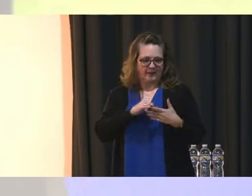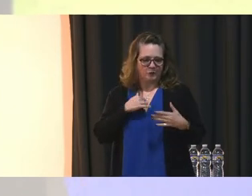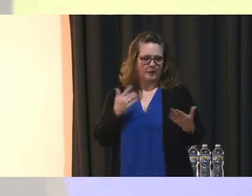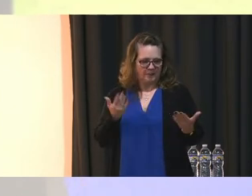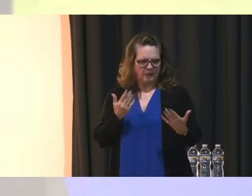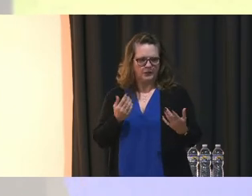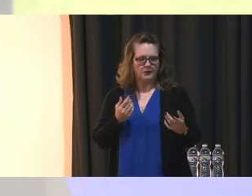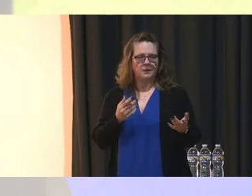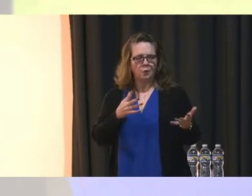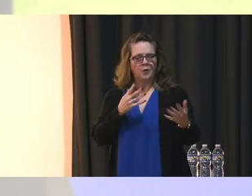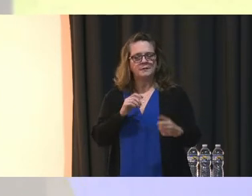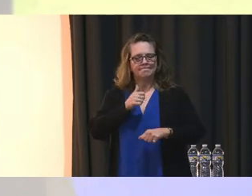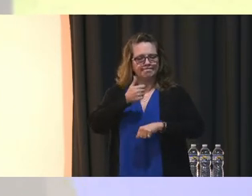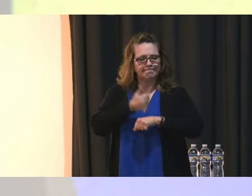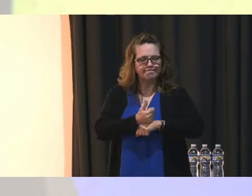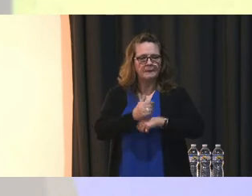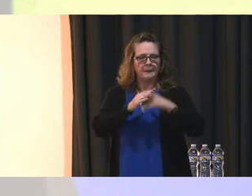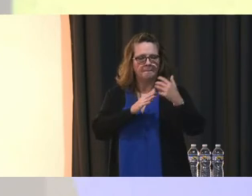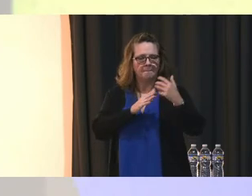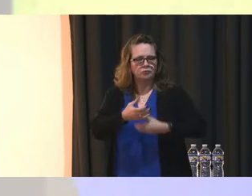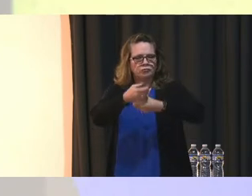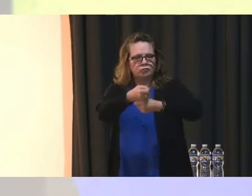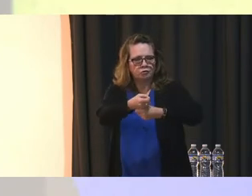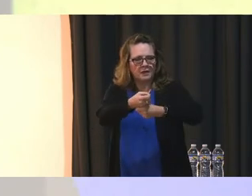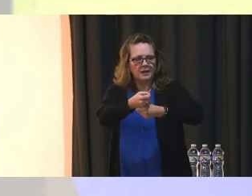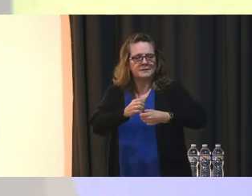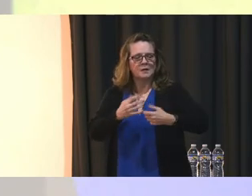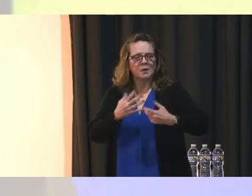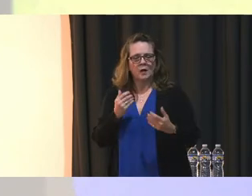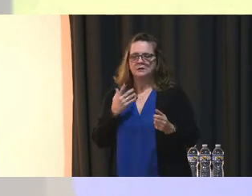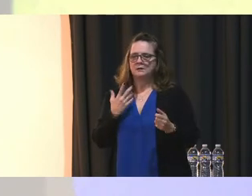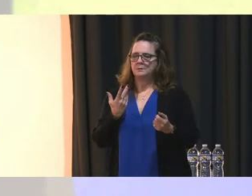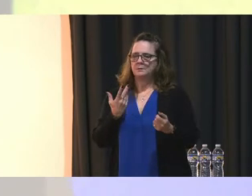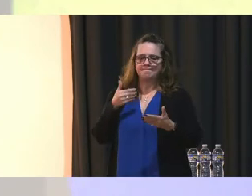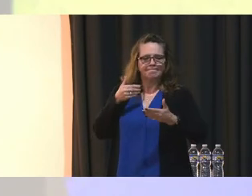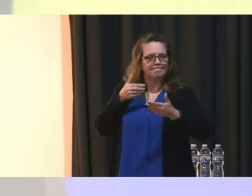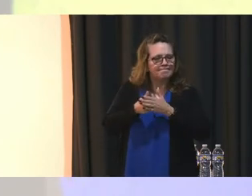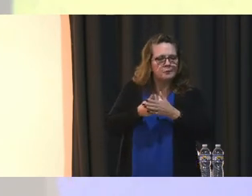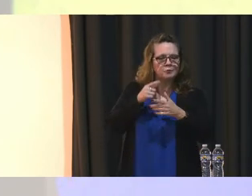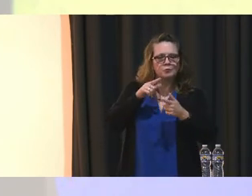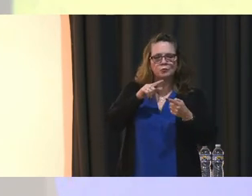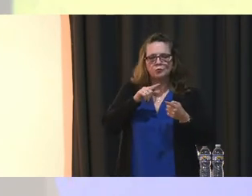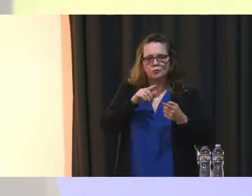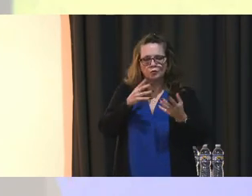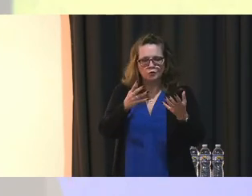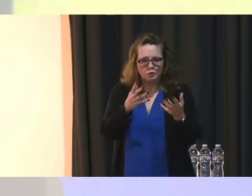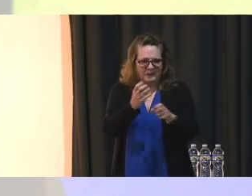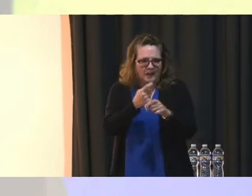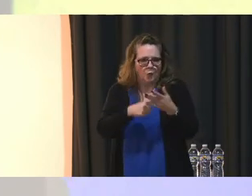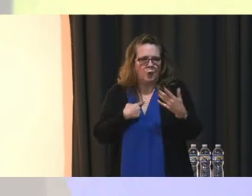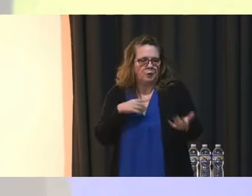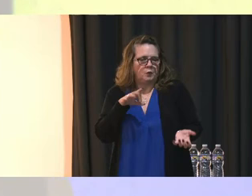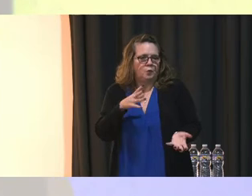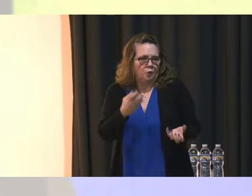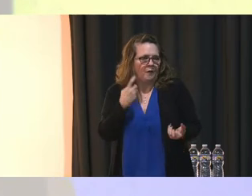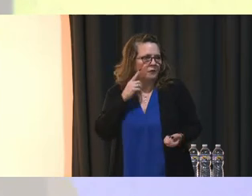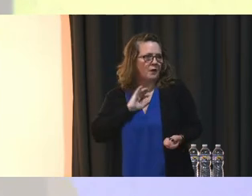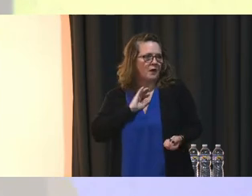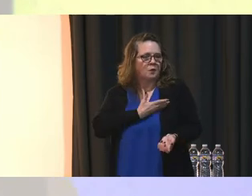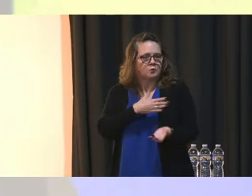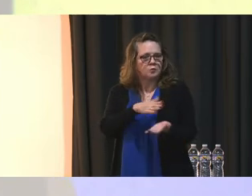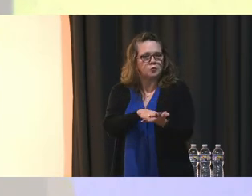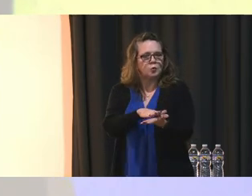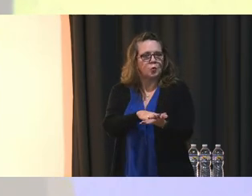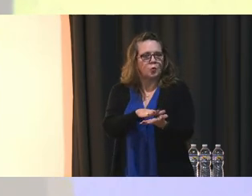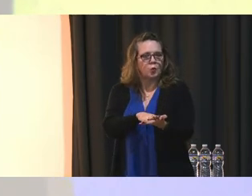establish trust, to bring us closer to the kinds of things that we want in our schools and the things